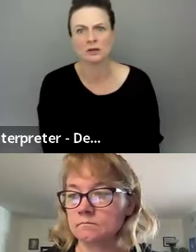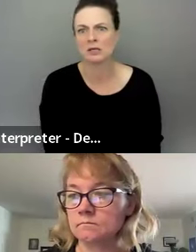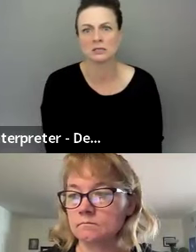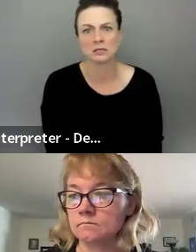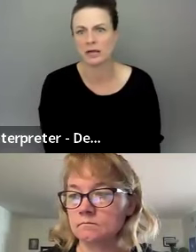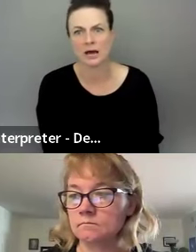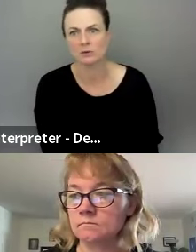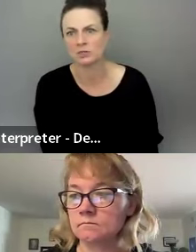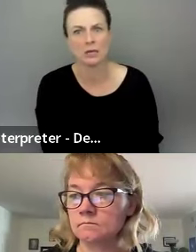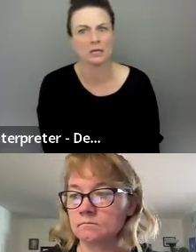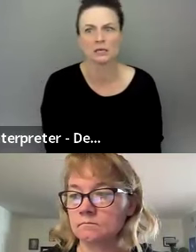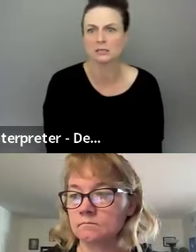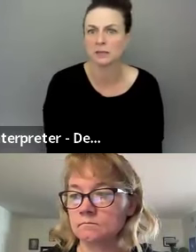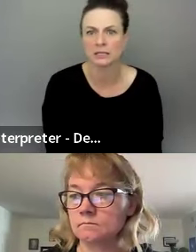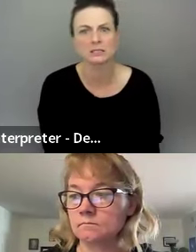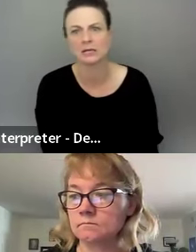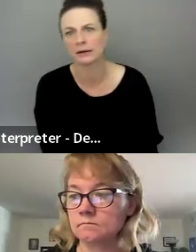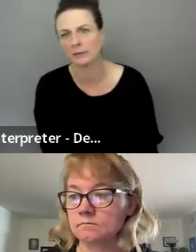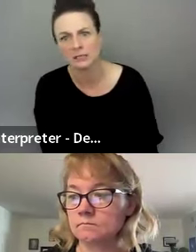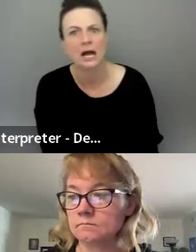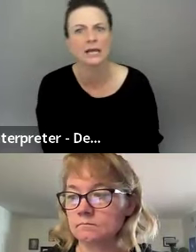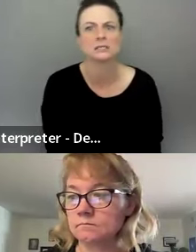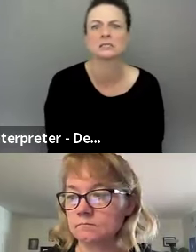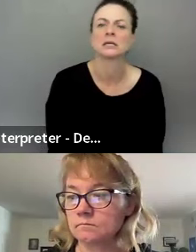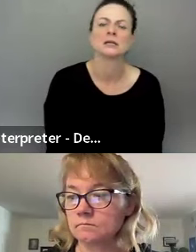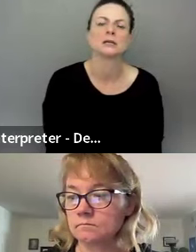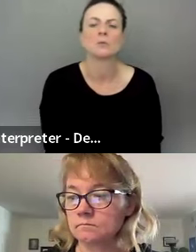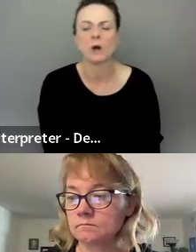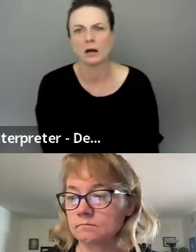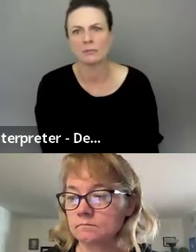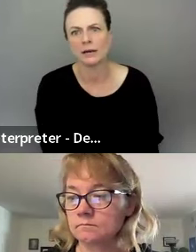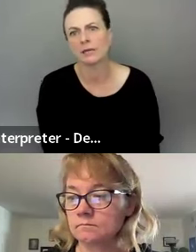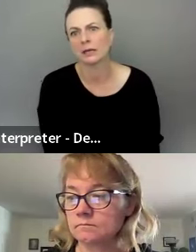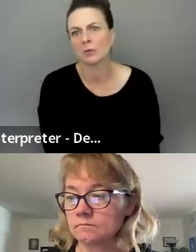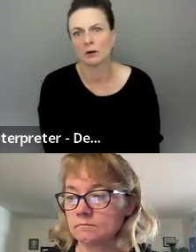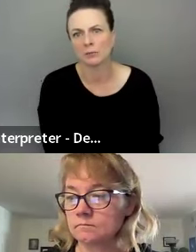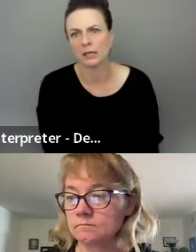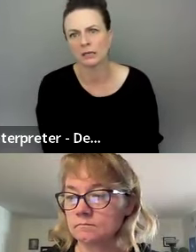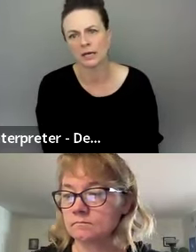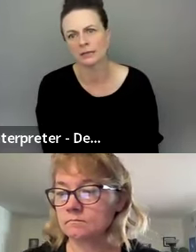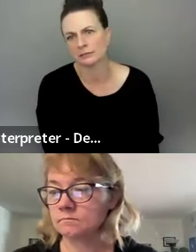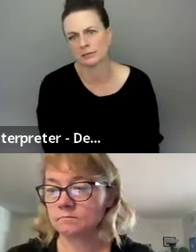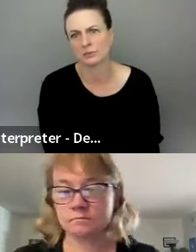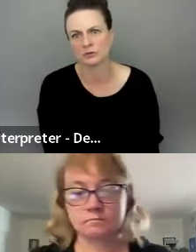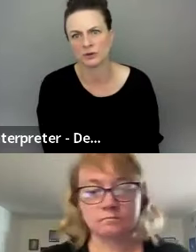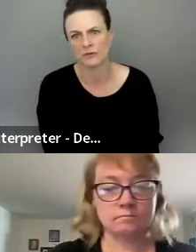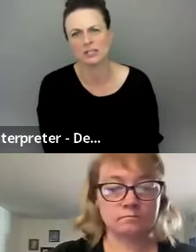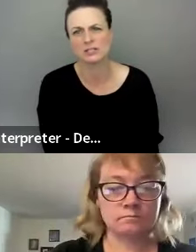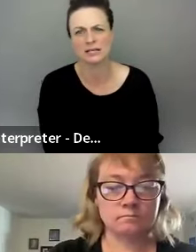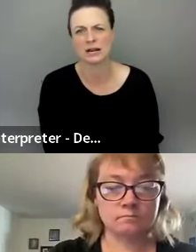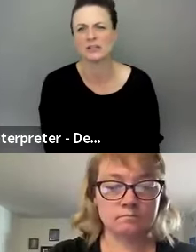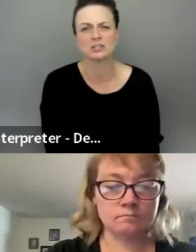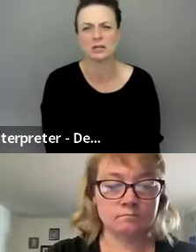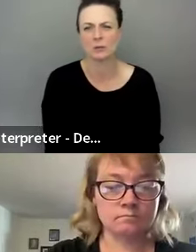turn-offs, turn-ons on how to make it pleasant, how to make it nice, um, how to make it welcoming and accessible for